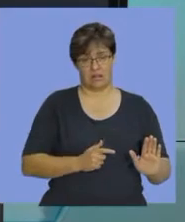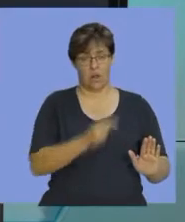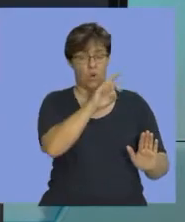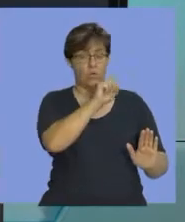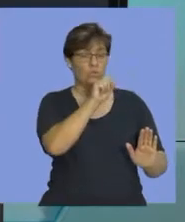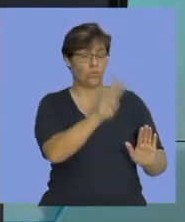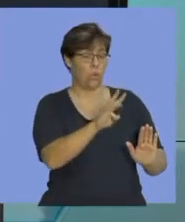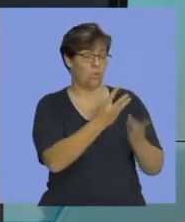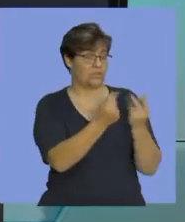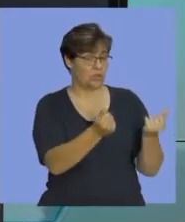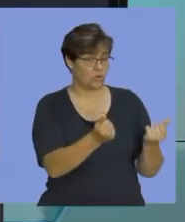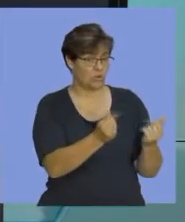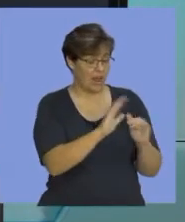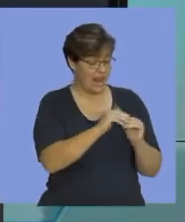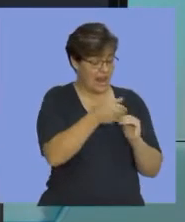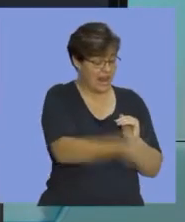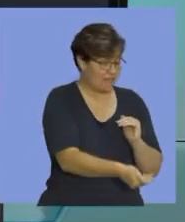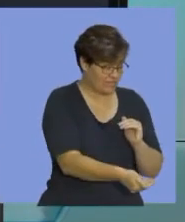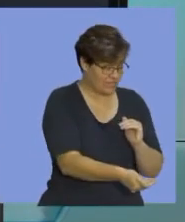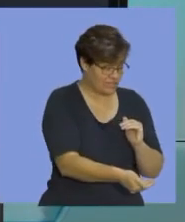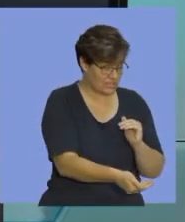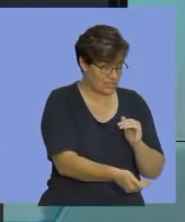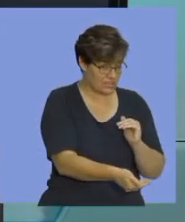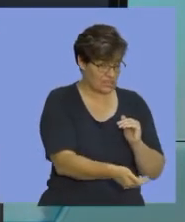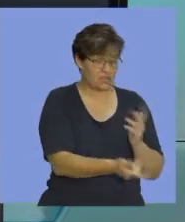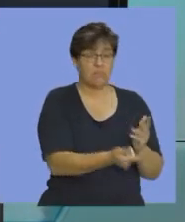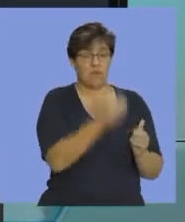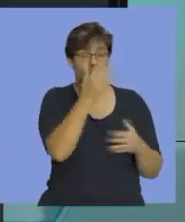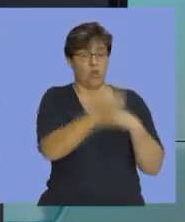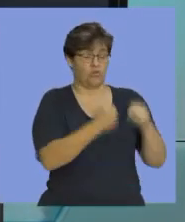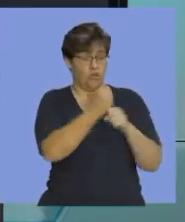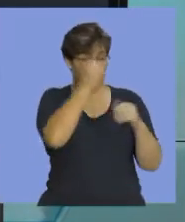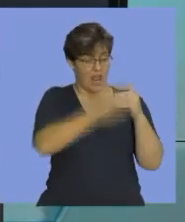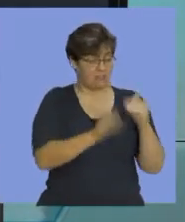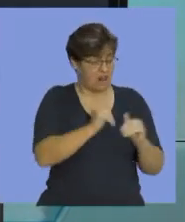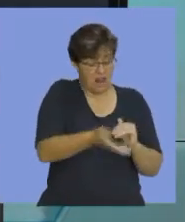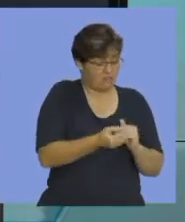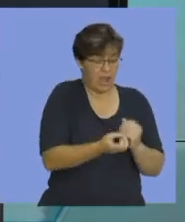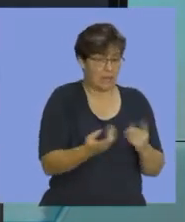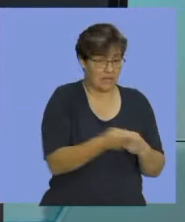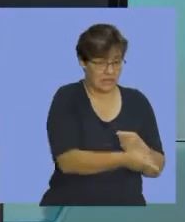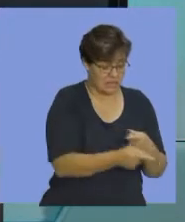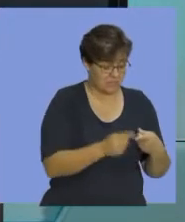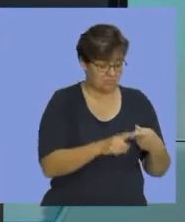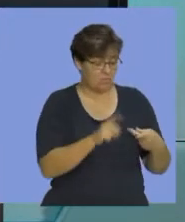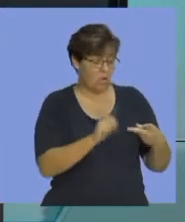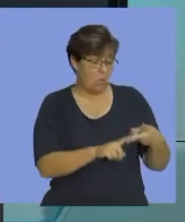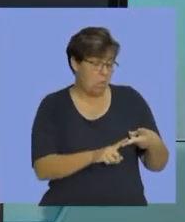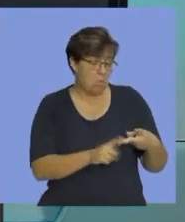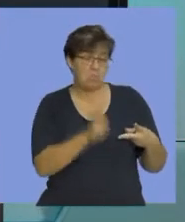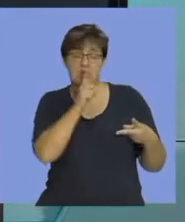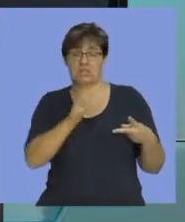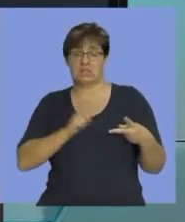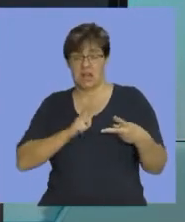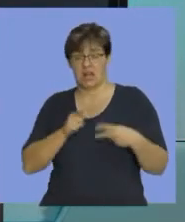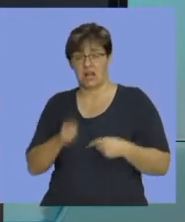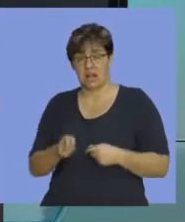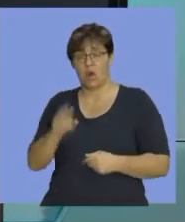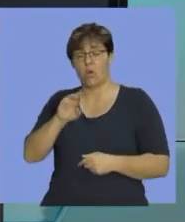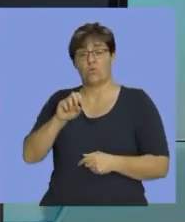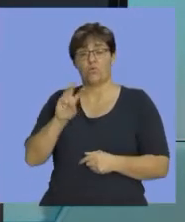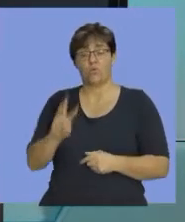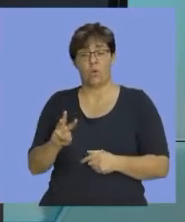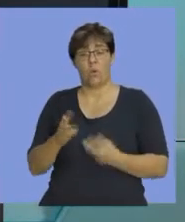materials you have left over at the end of the year, or you could be told how much raw